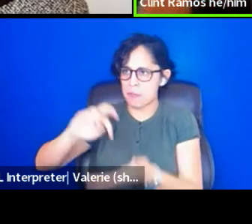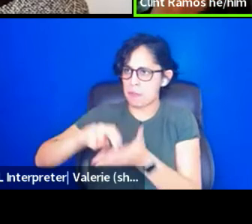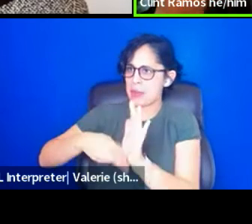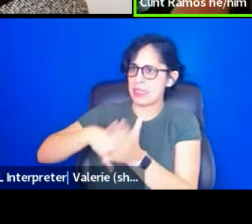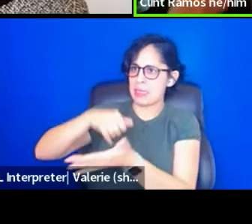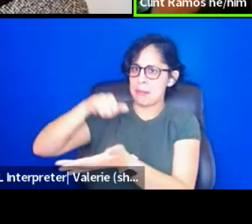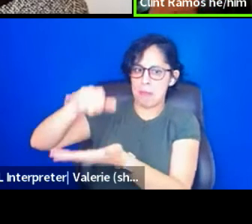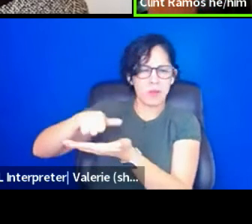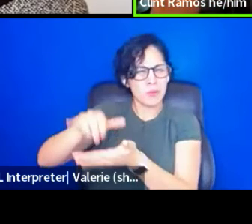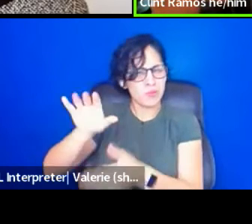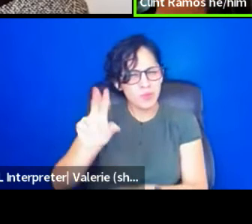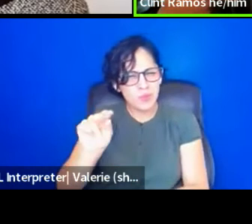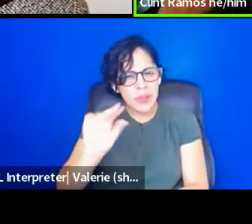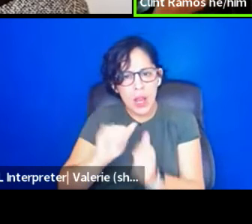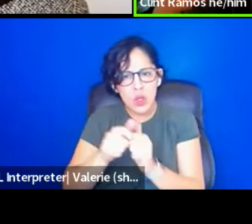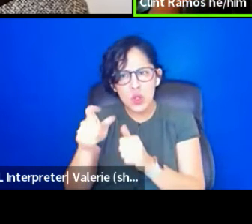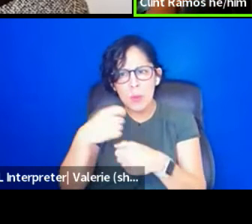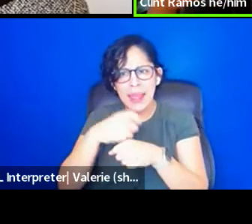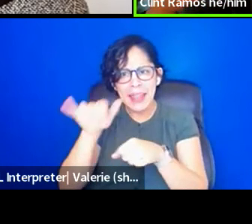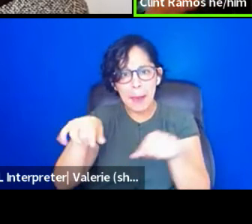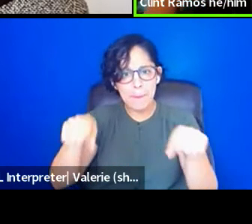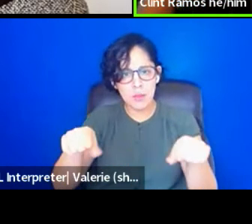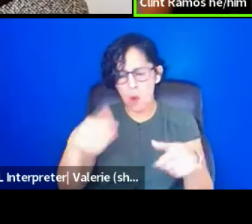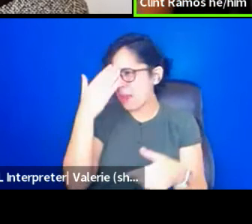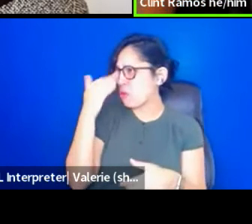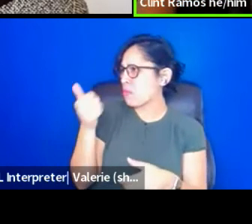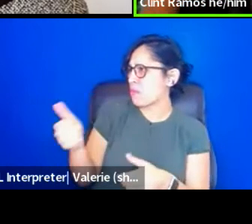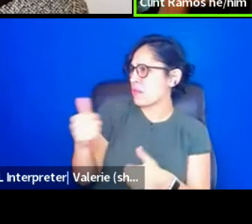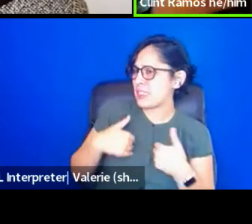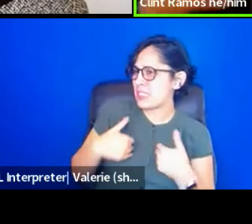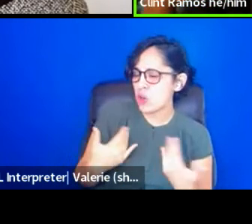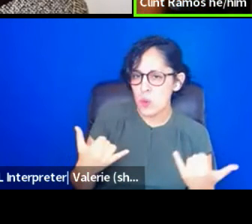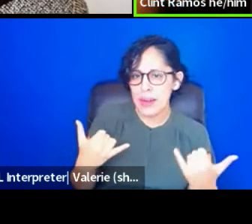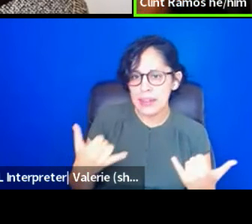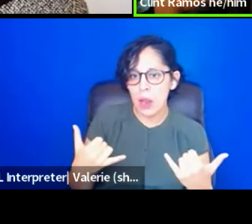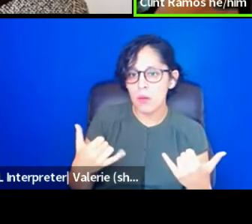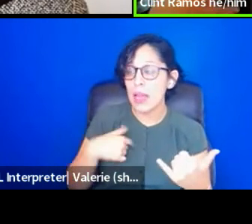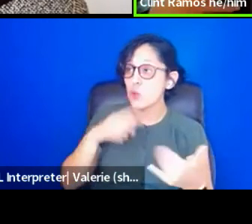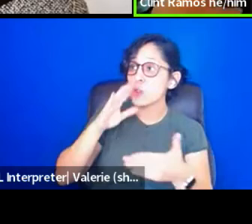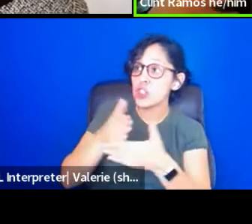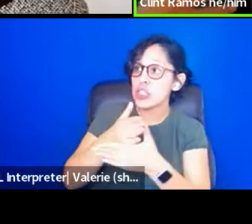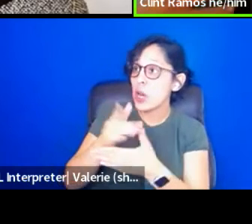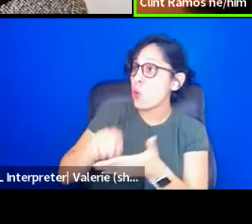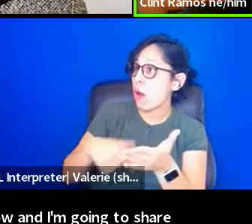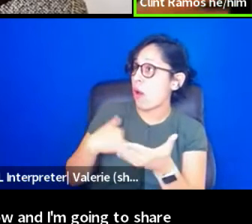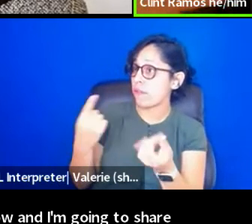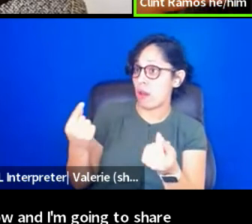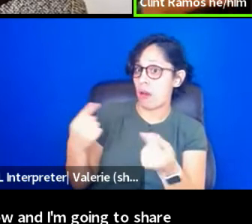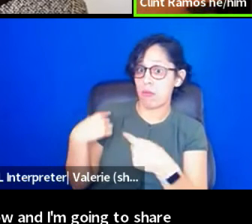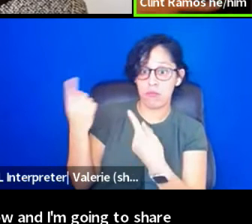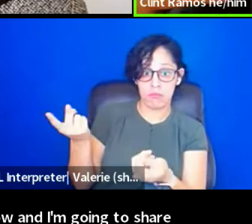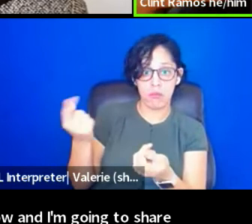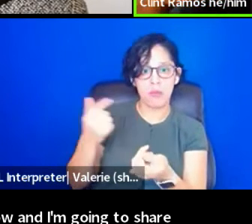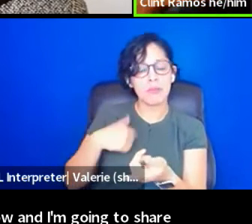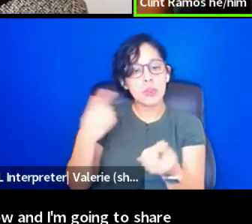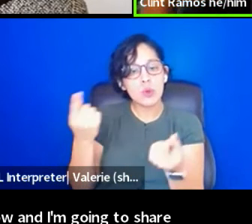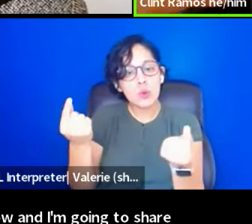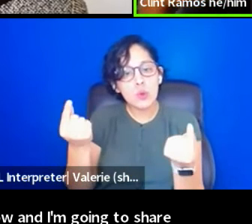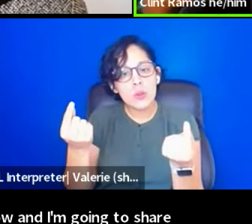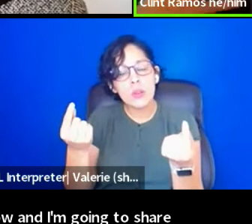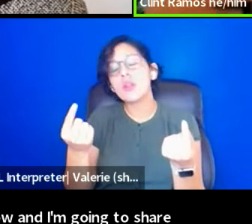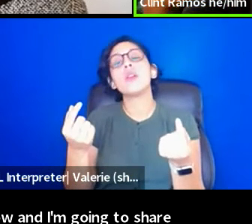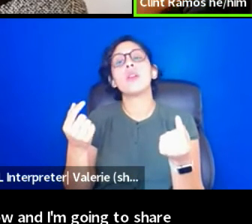Right. And I know you're tired right now. And, and I, uh, I'm going to share with you what I've done. I've actually taken a